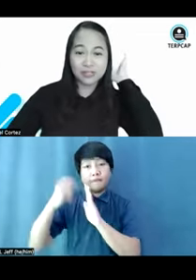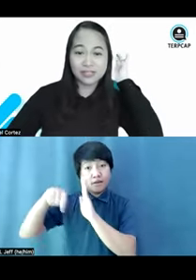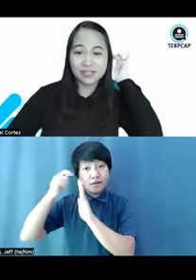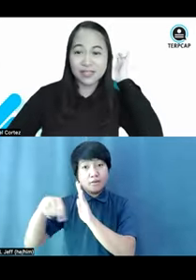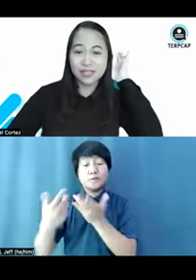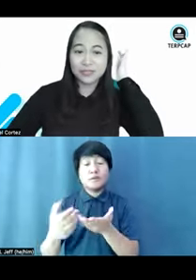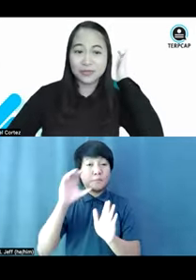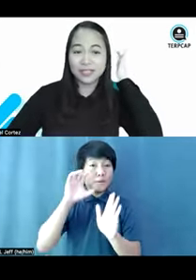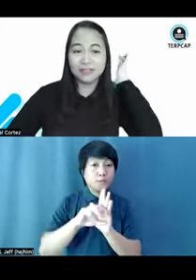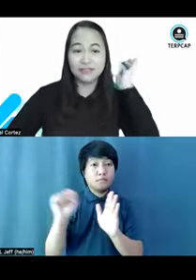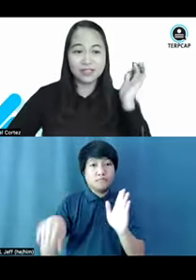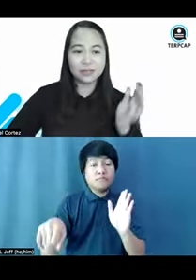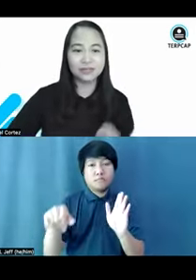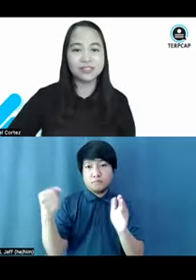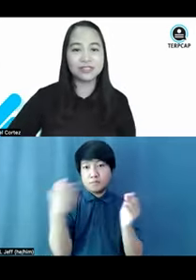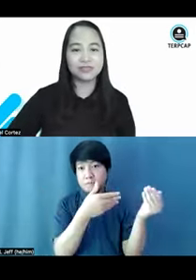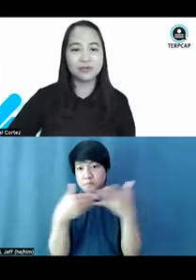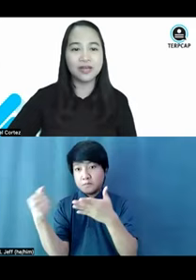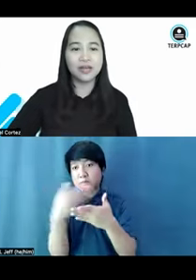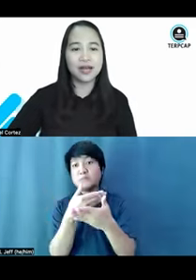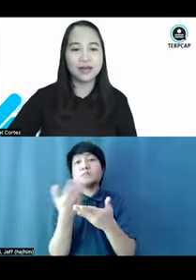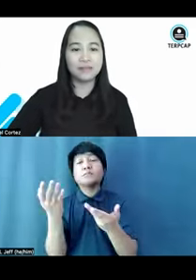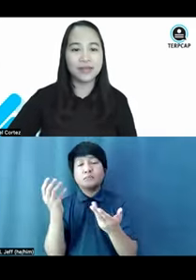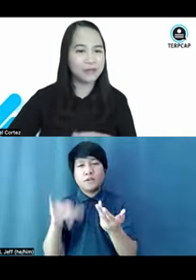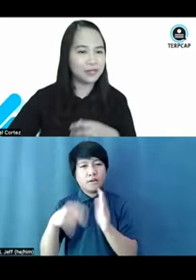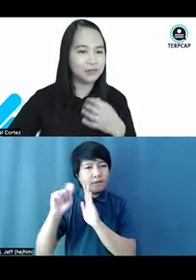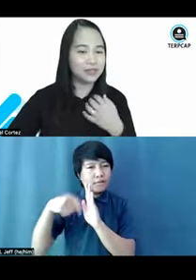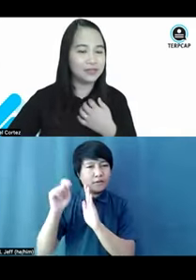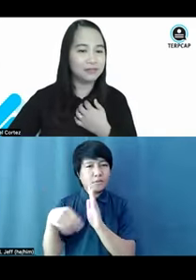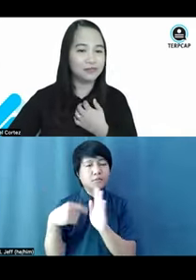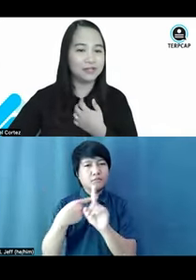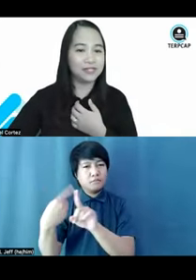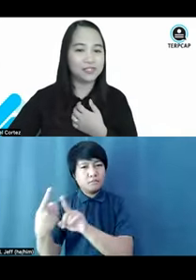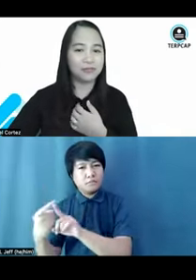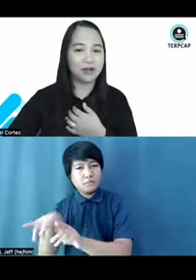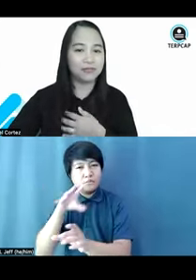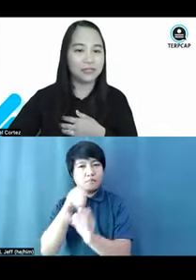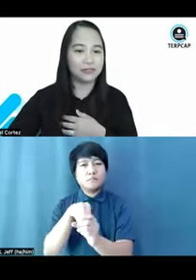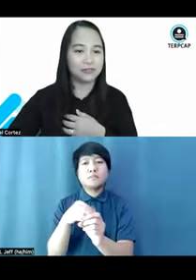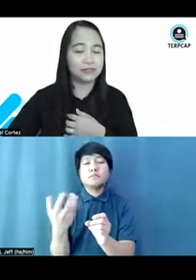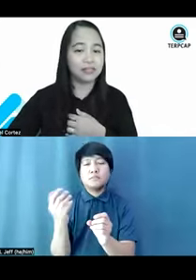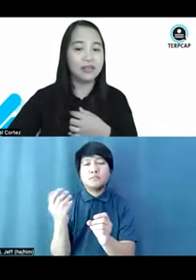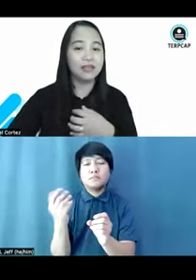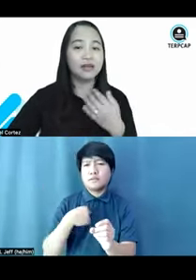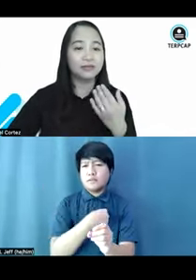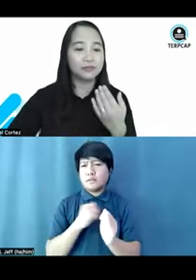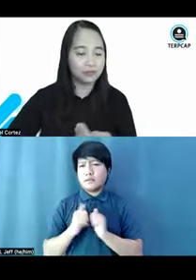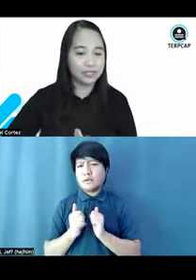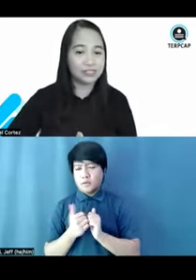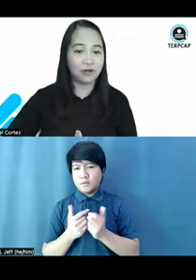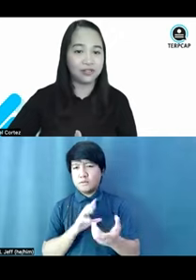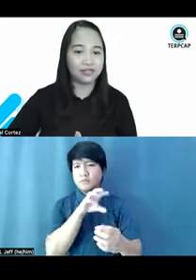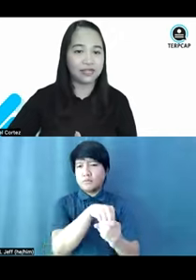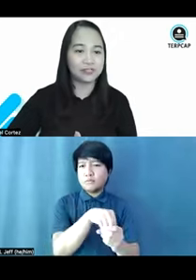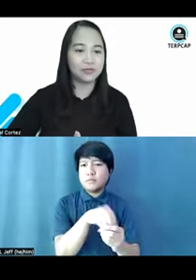pictures. So, nagiging videos. So, how can we provide reasonable accommodation through